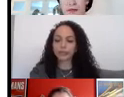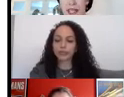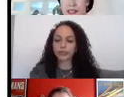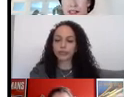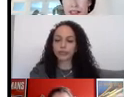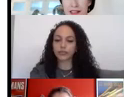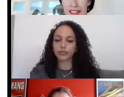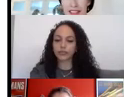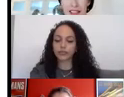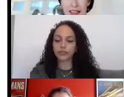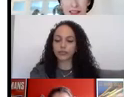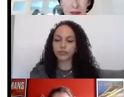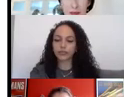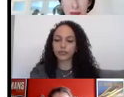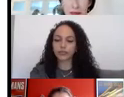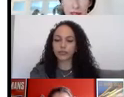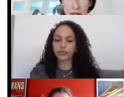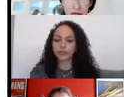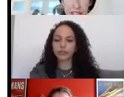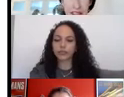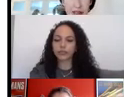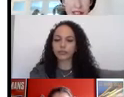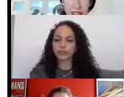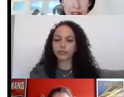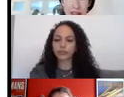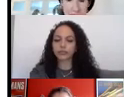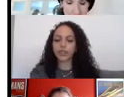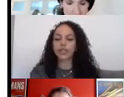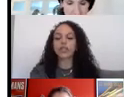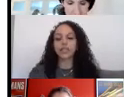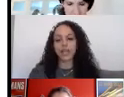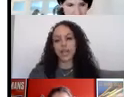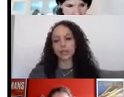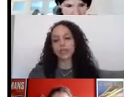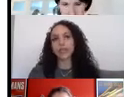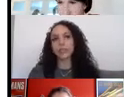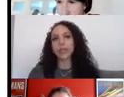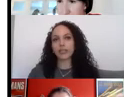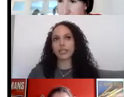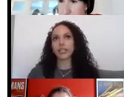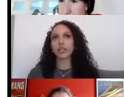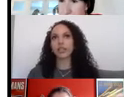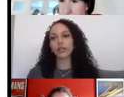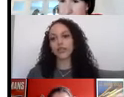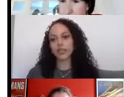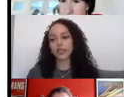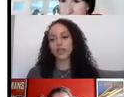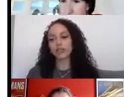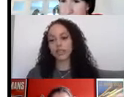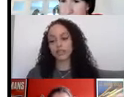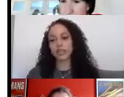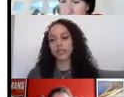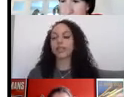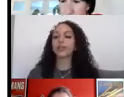therapy related? And again, that's probably a question for Natalie, really, please. Yeah, absolutely. We have seen a lot of this